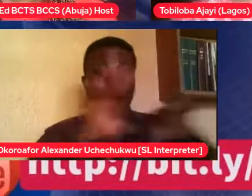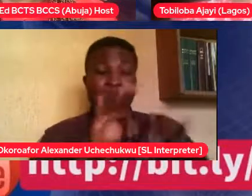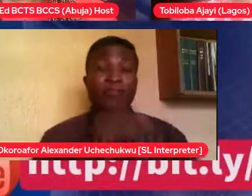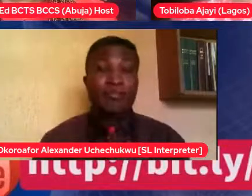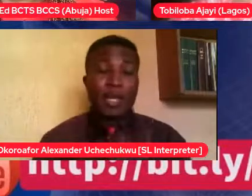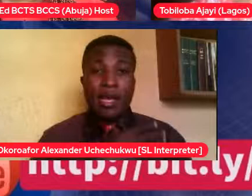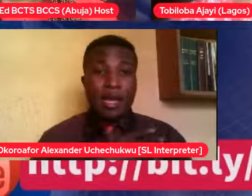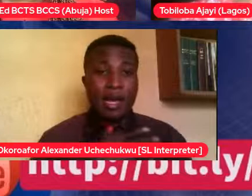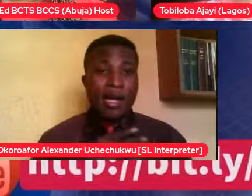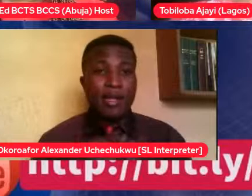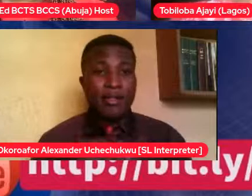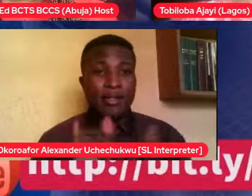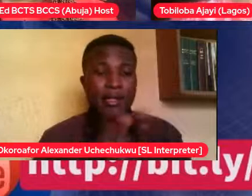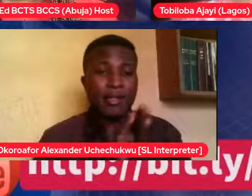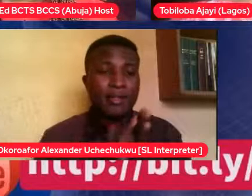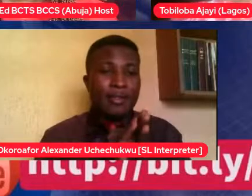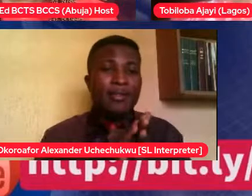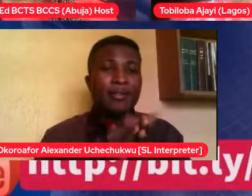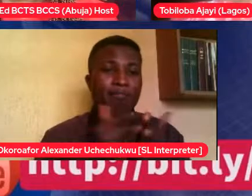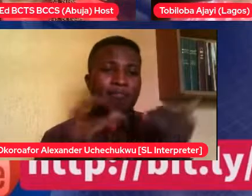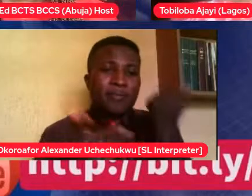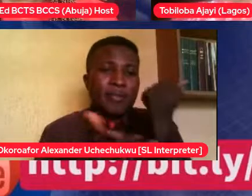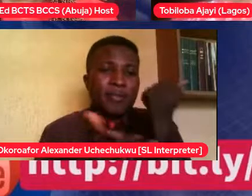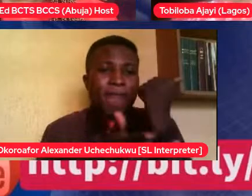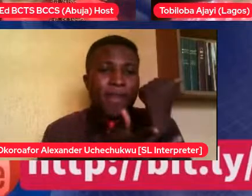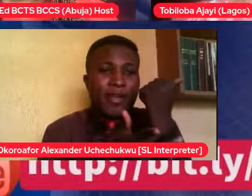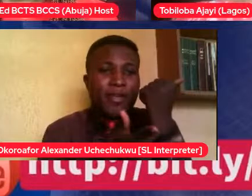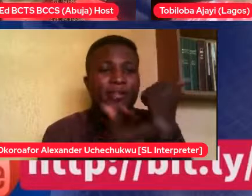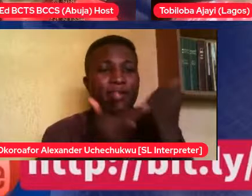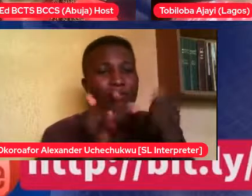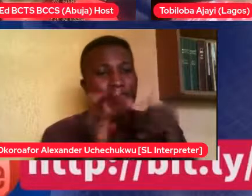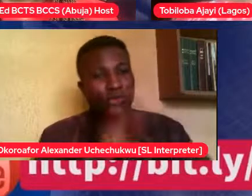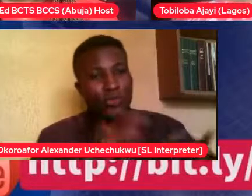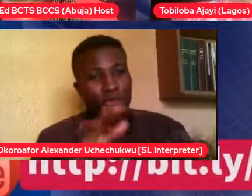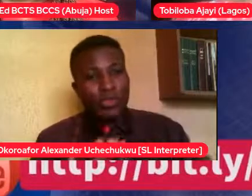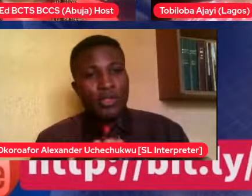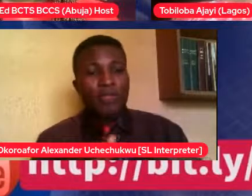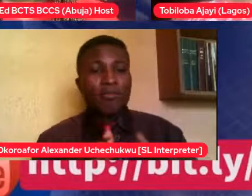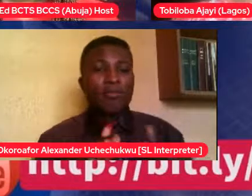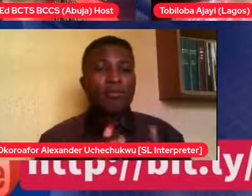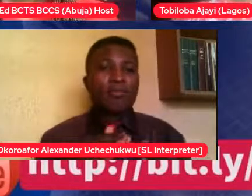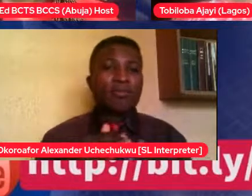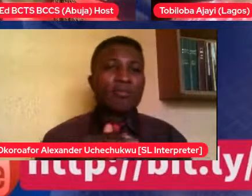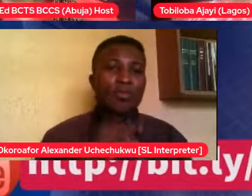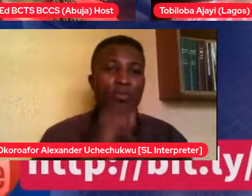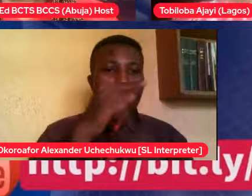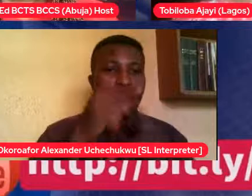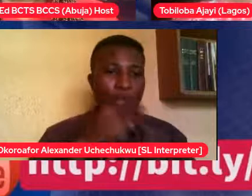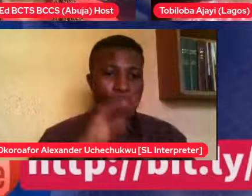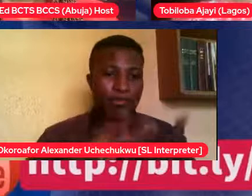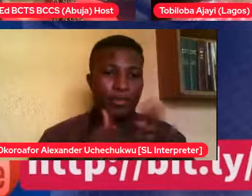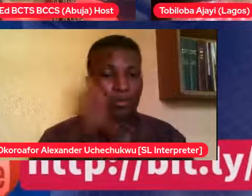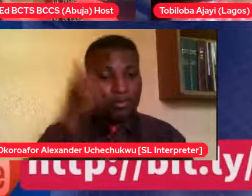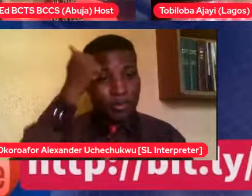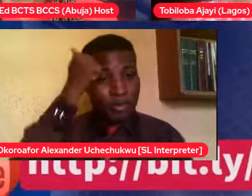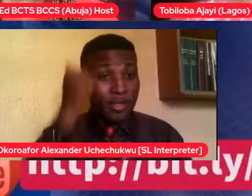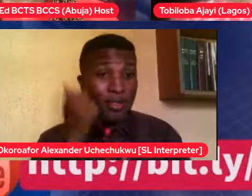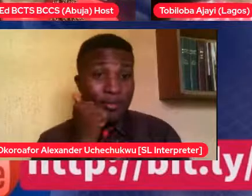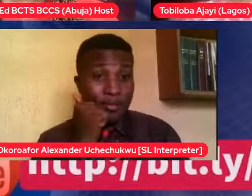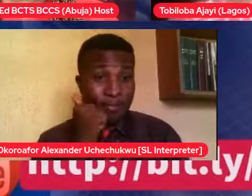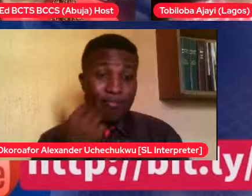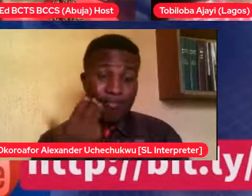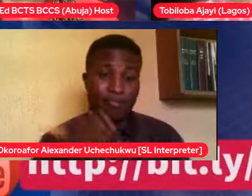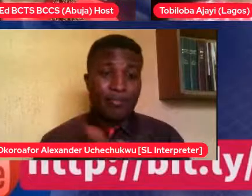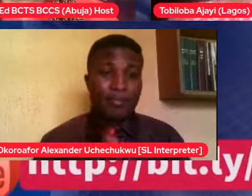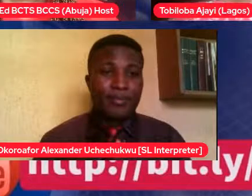think about it now, people say, oh, Toby is extremely picky about even the kind of men she dates. I'm like, absolutely. Have you ever listened to my